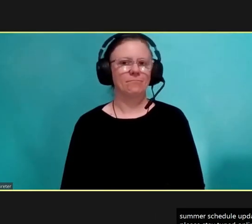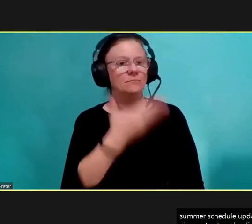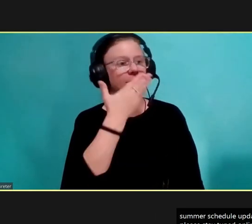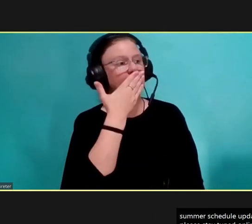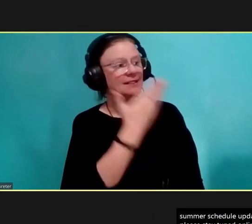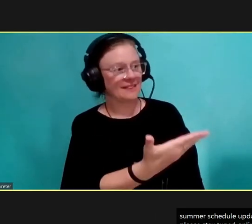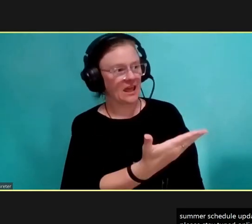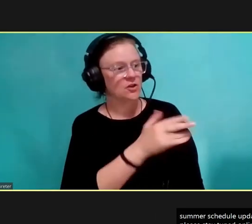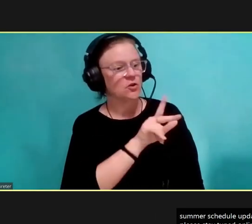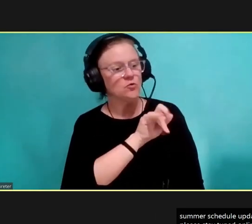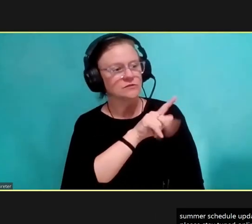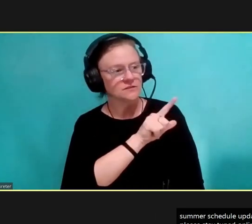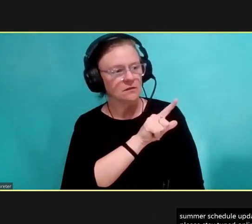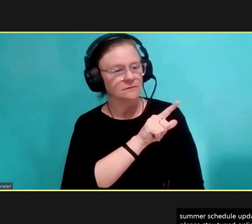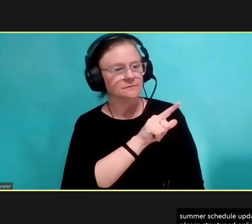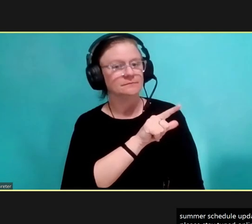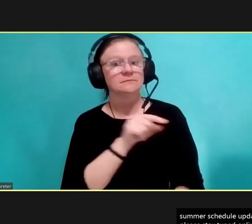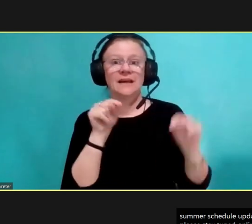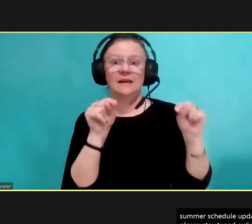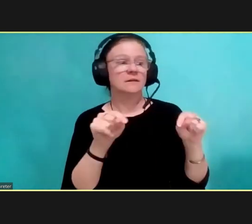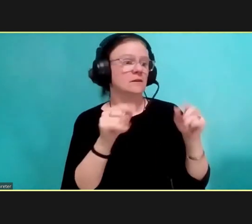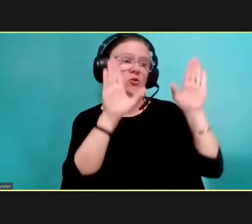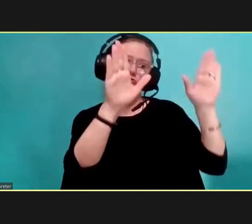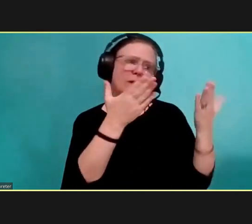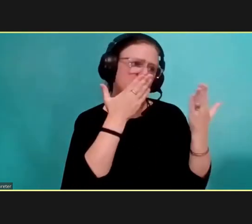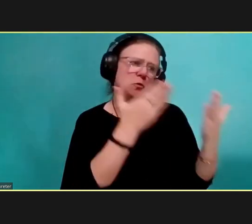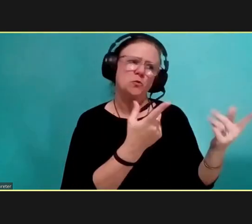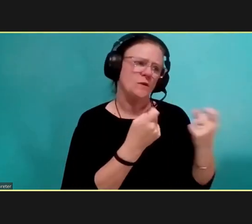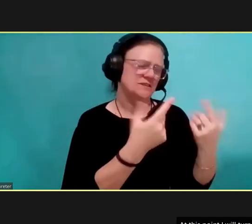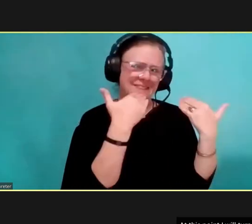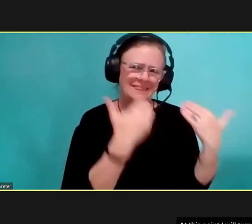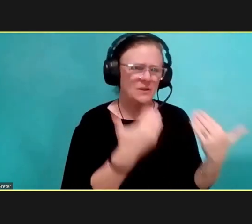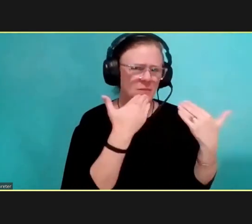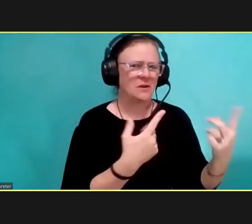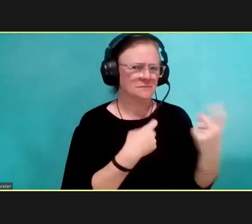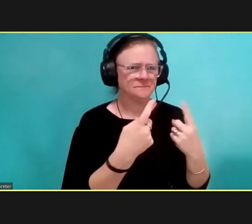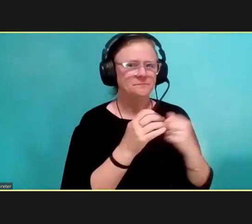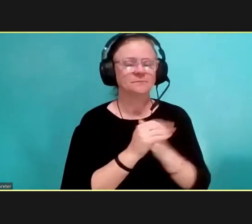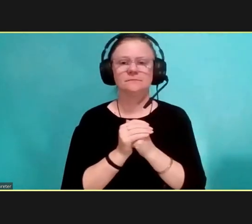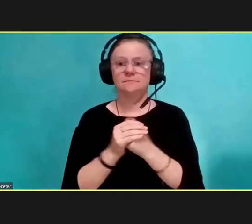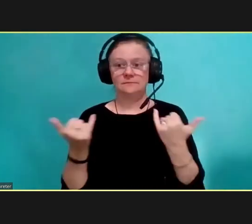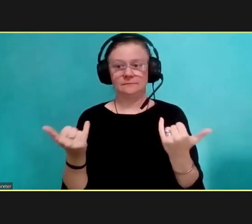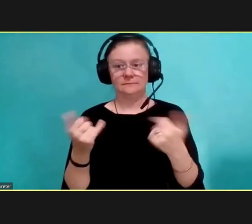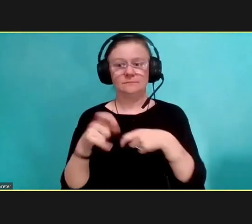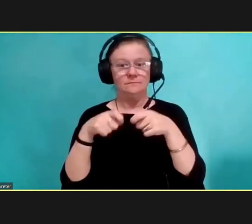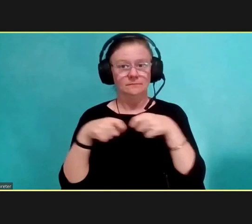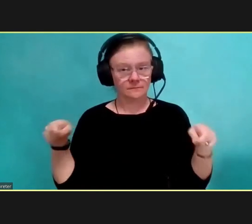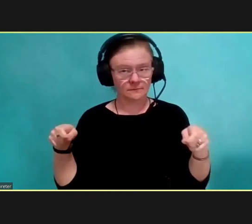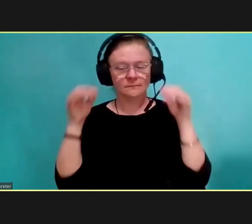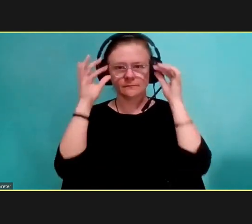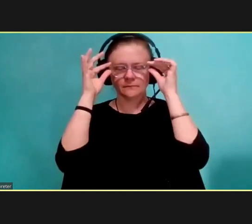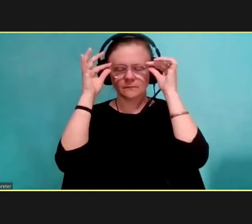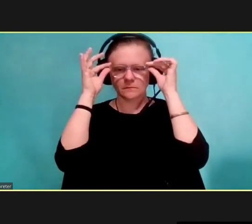Thank you so much. And I want to say that these were great questions. Thank you very much. As we wrap up tonight's program,